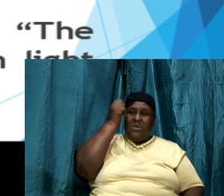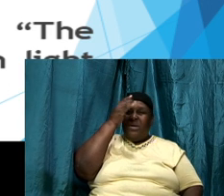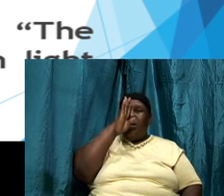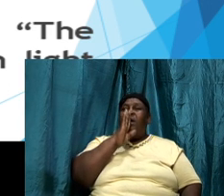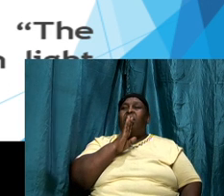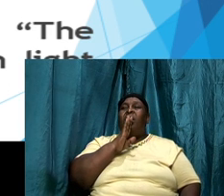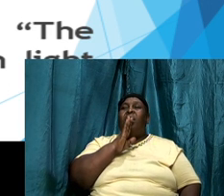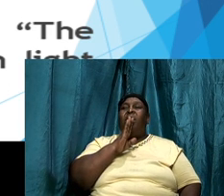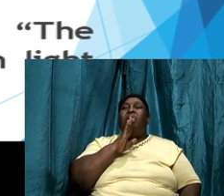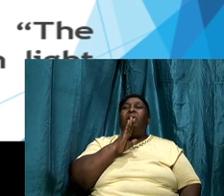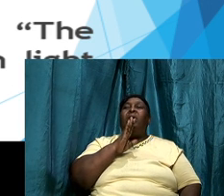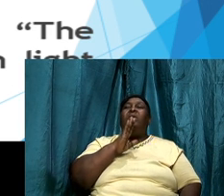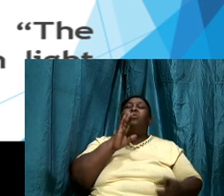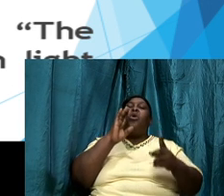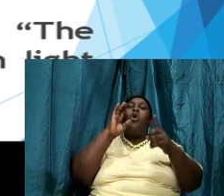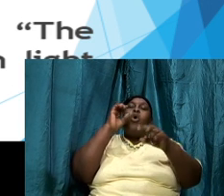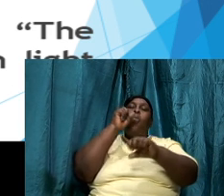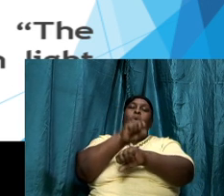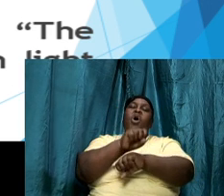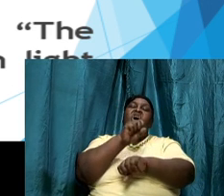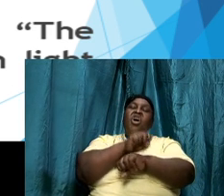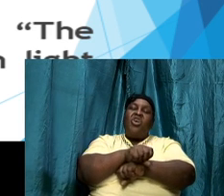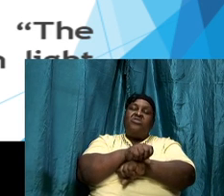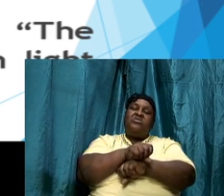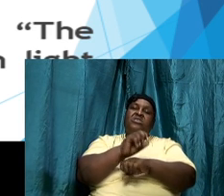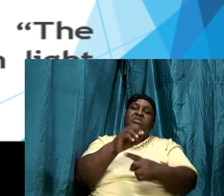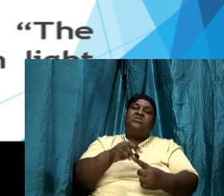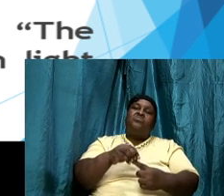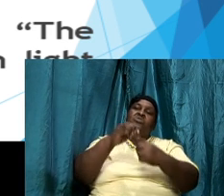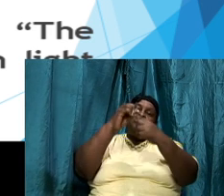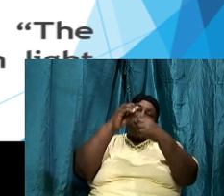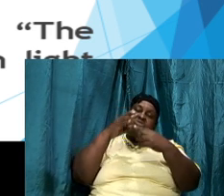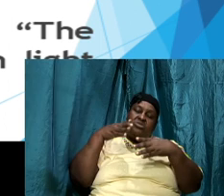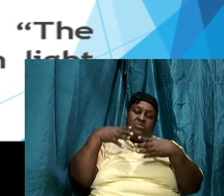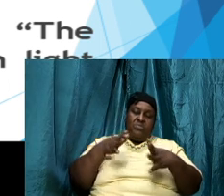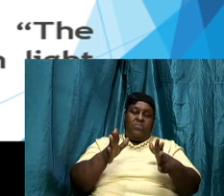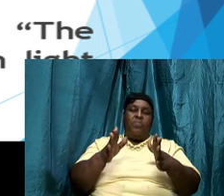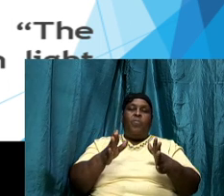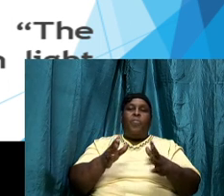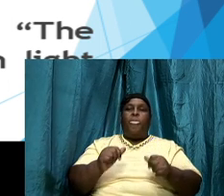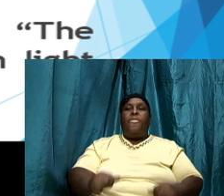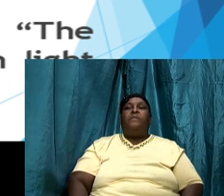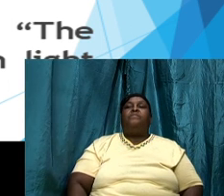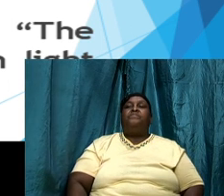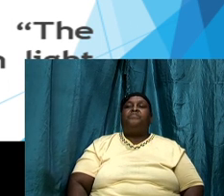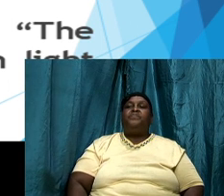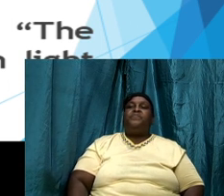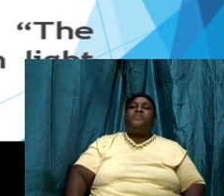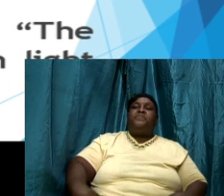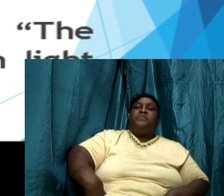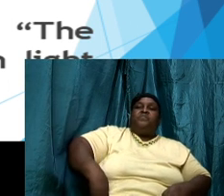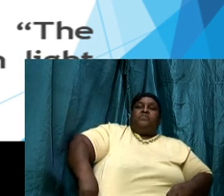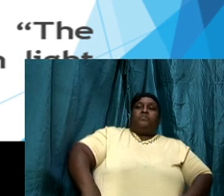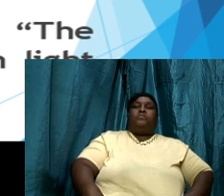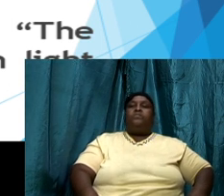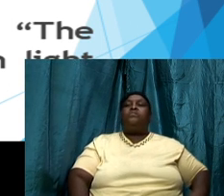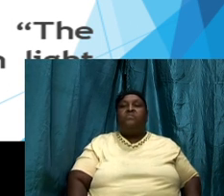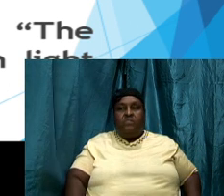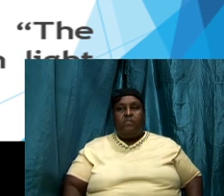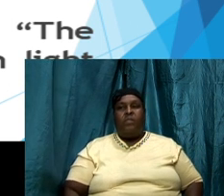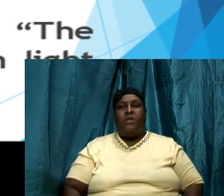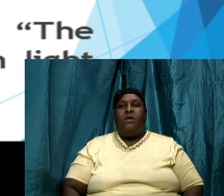works in this particular way now the Rima word is going to come